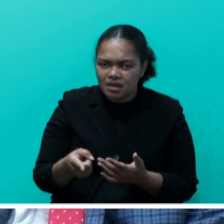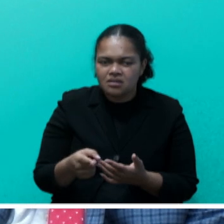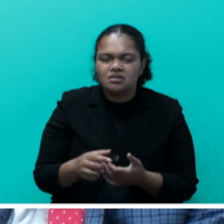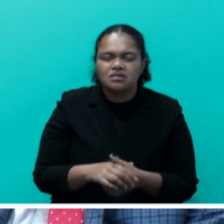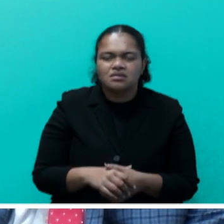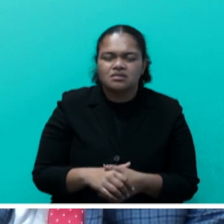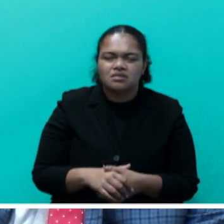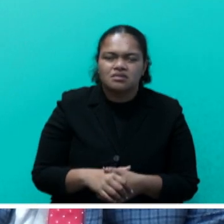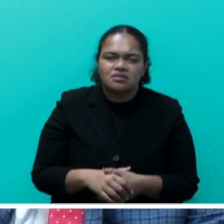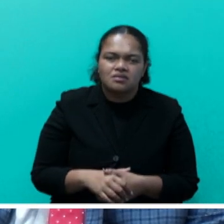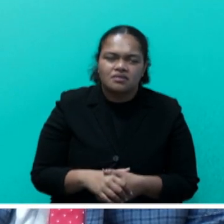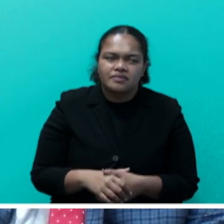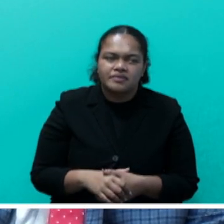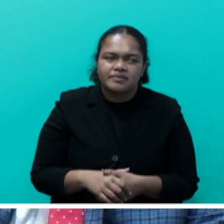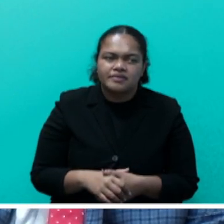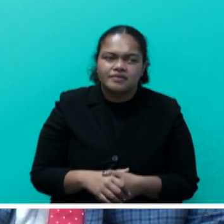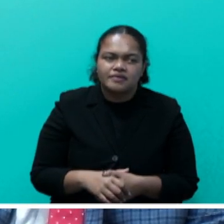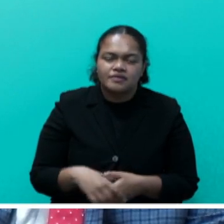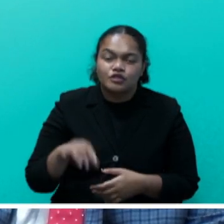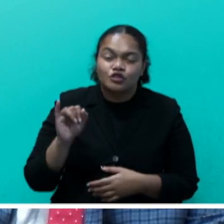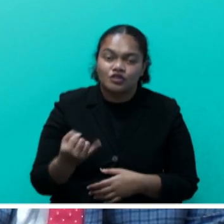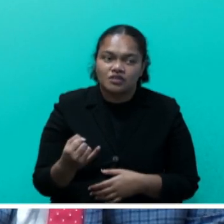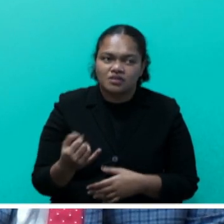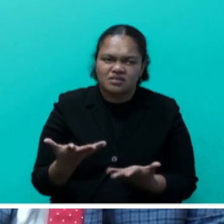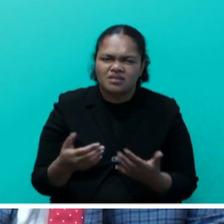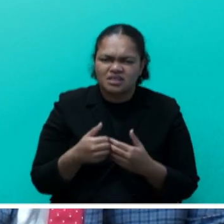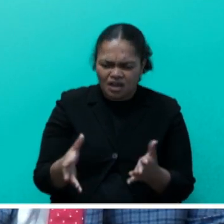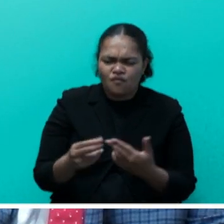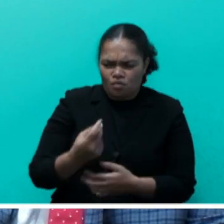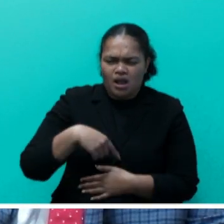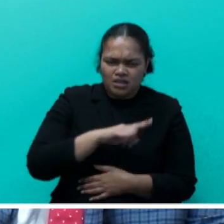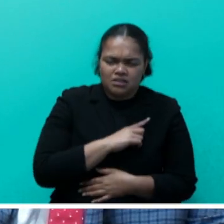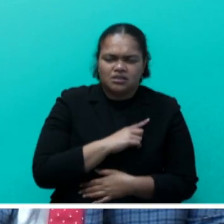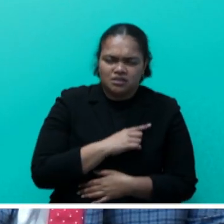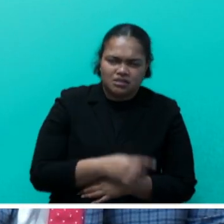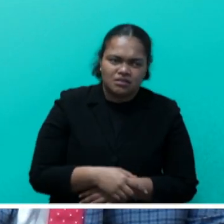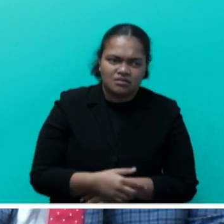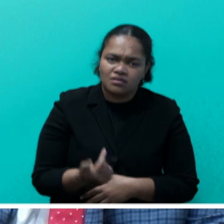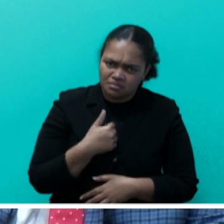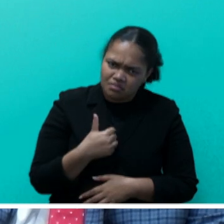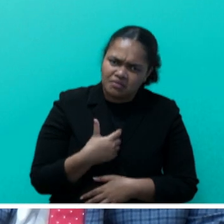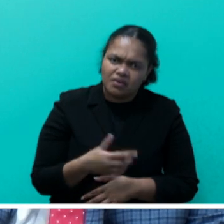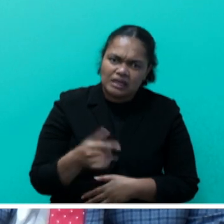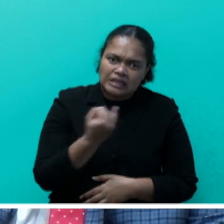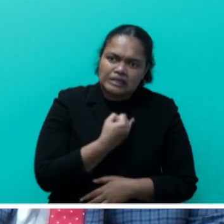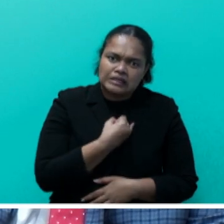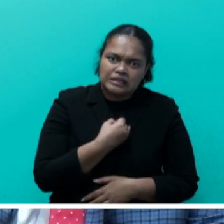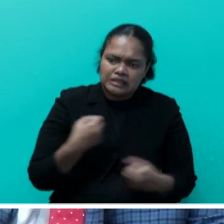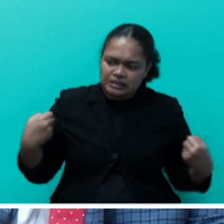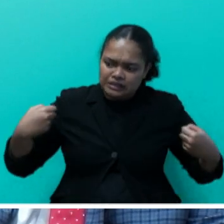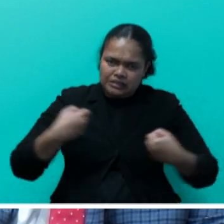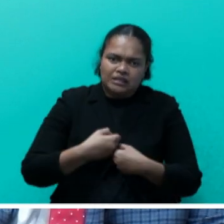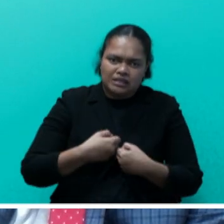you know, starting from us. I I mean, I've been guilty of not wearing a life jacket